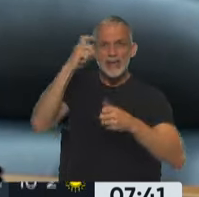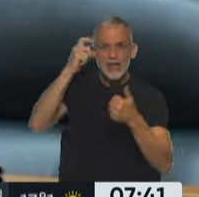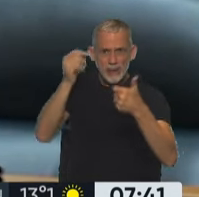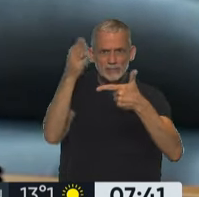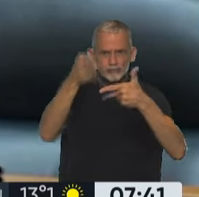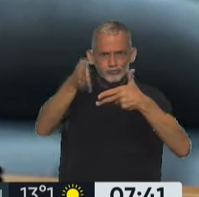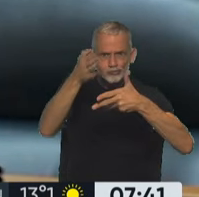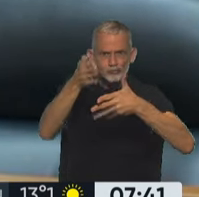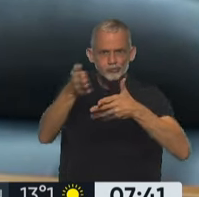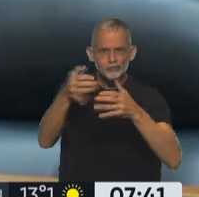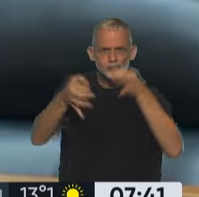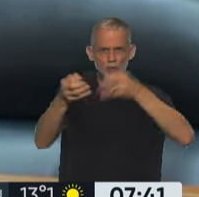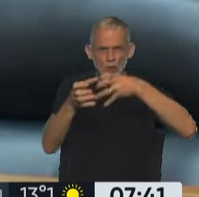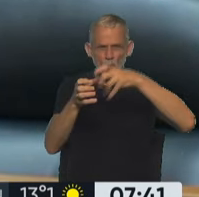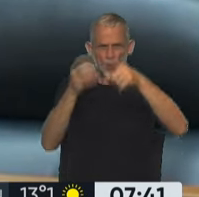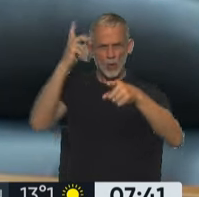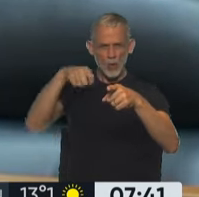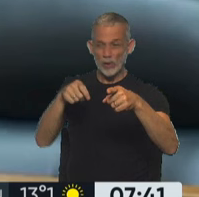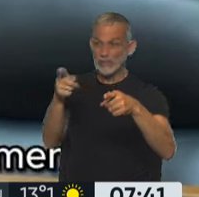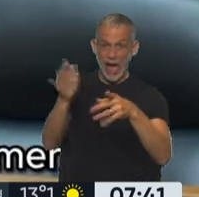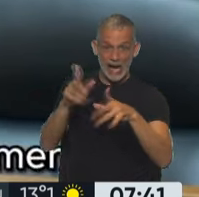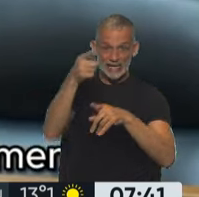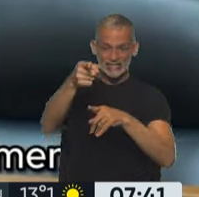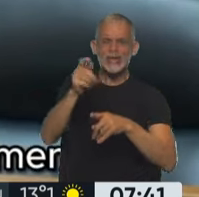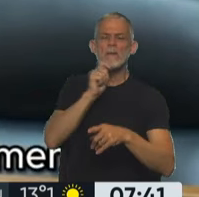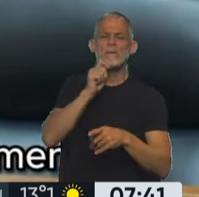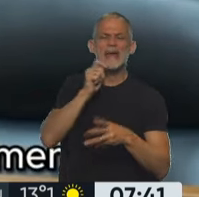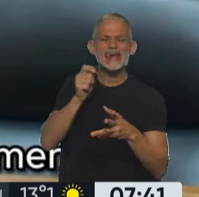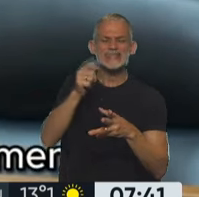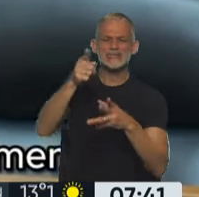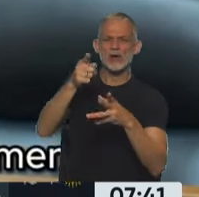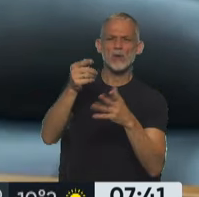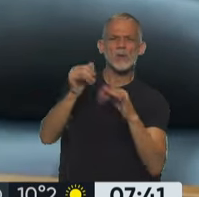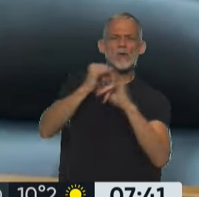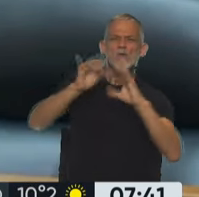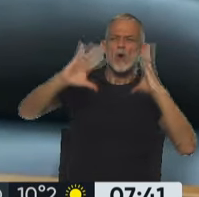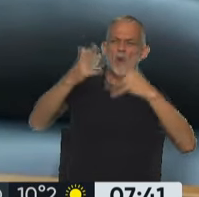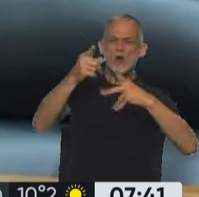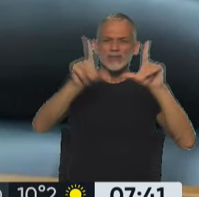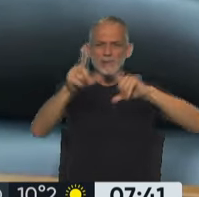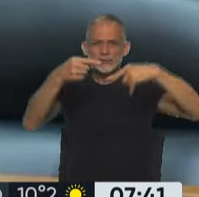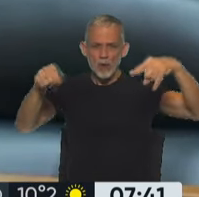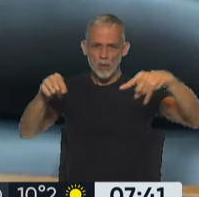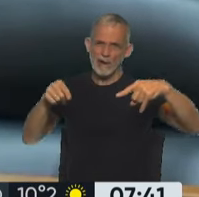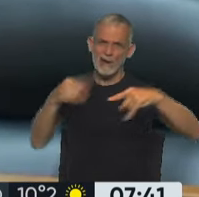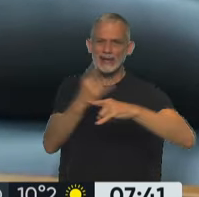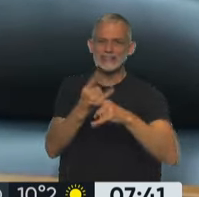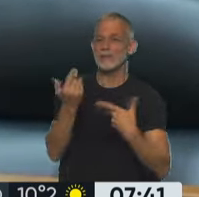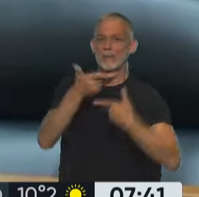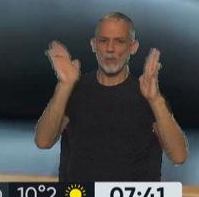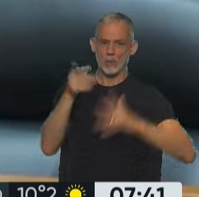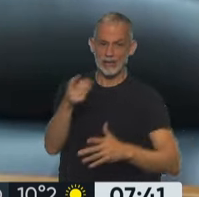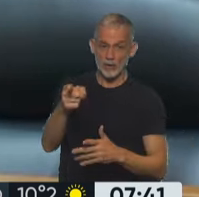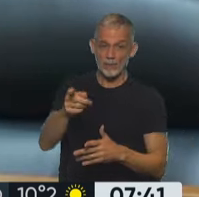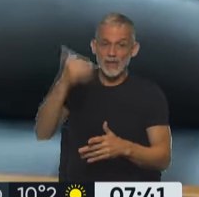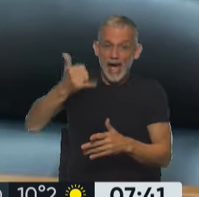times in cases where the legal press and mainstream media often covered his role. So it was publicly known that he had business